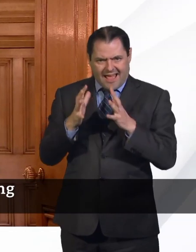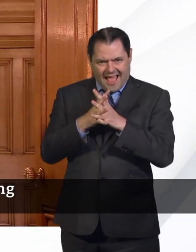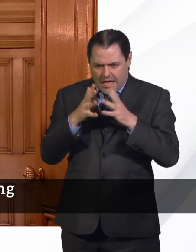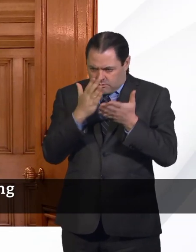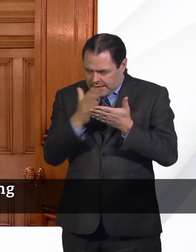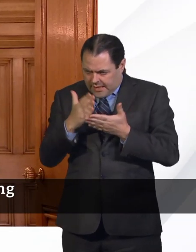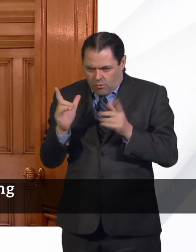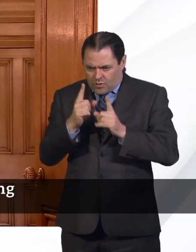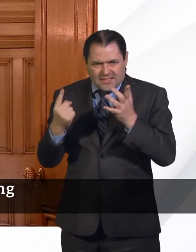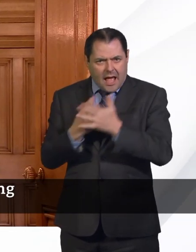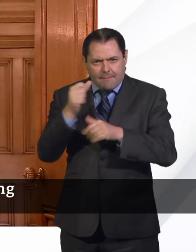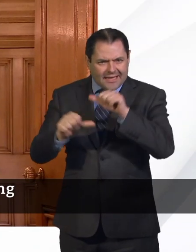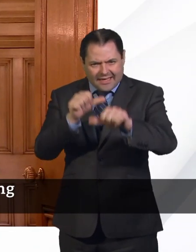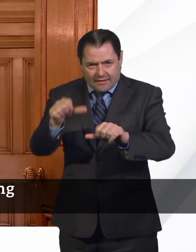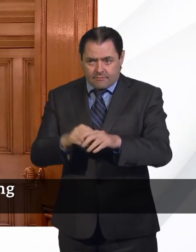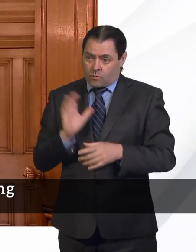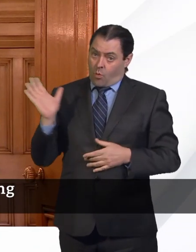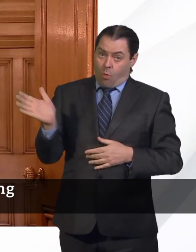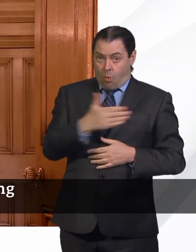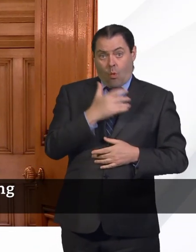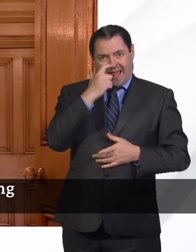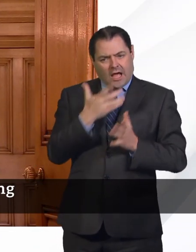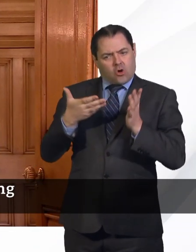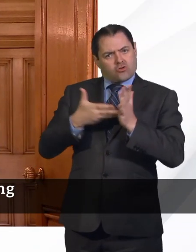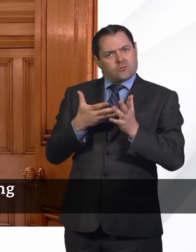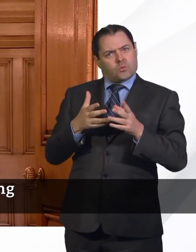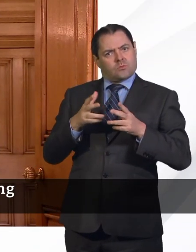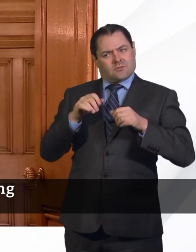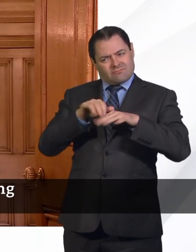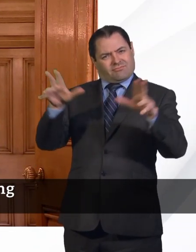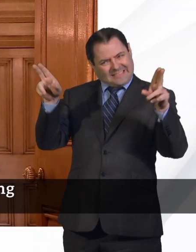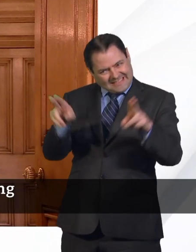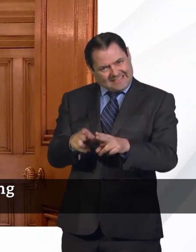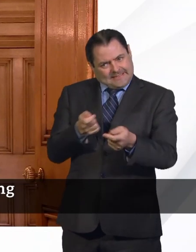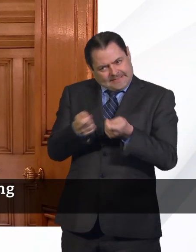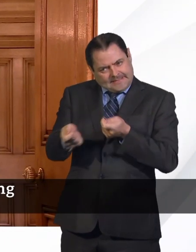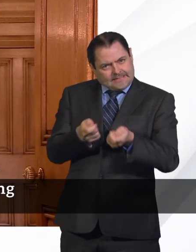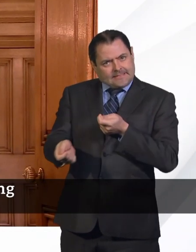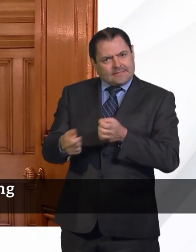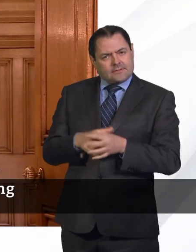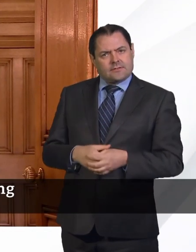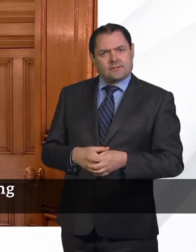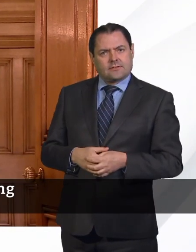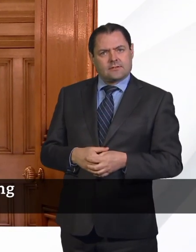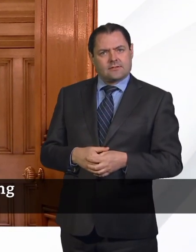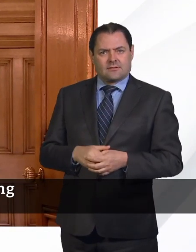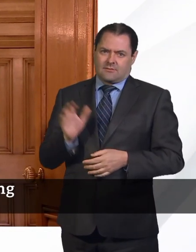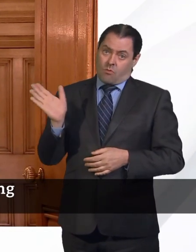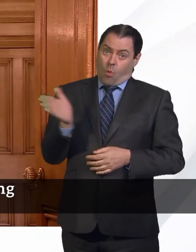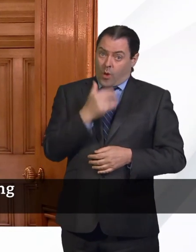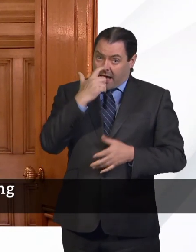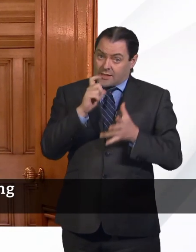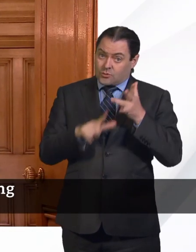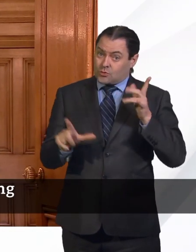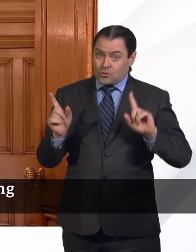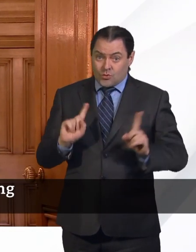to fighting this virus. Everyone has a contribution to make. And, of course, the thing that every single person can do